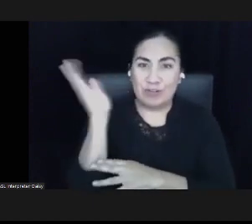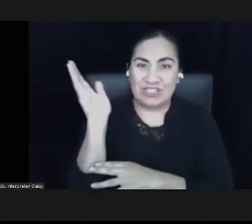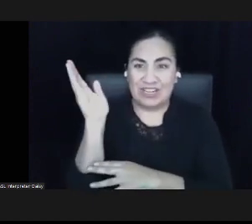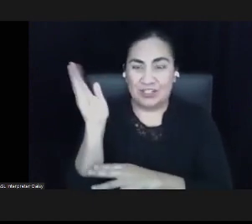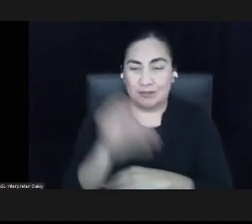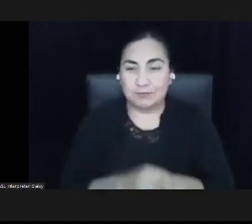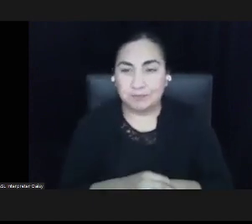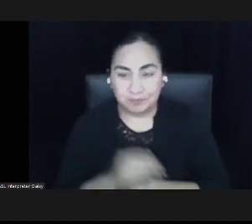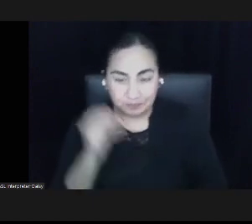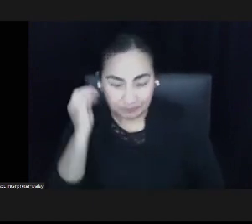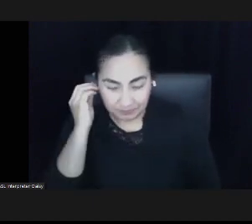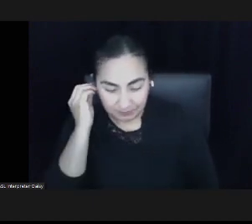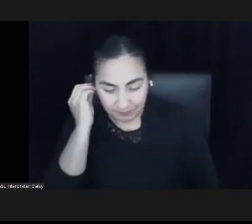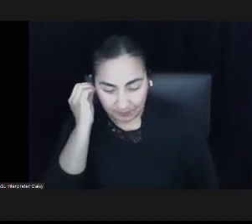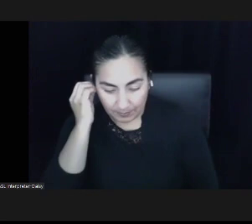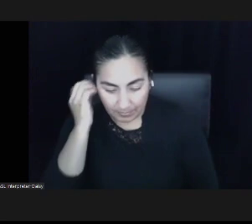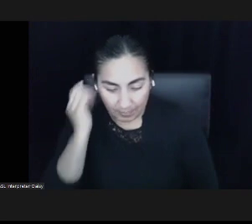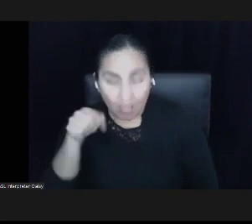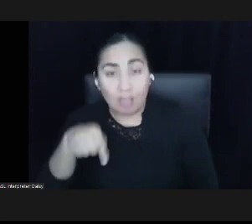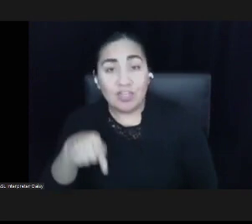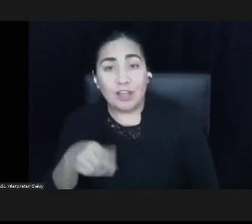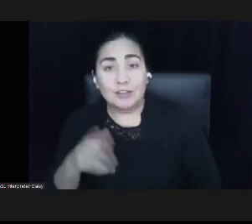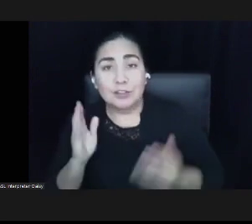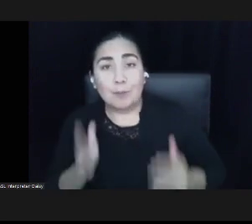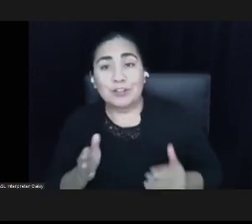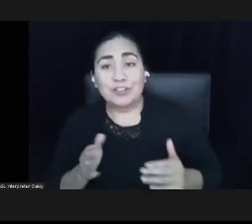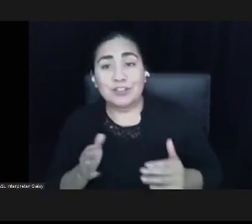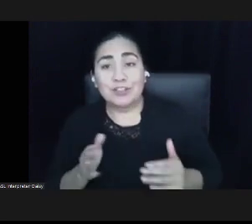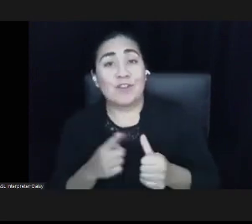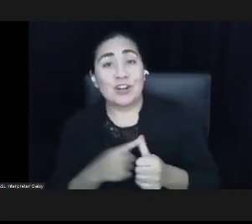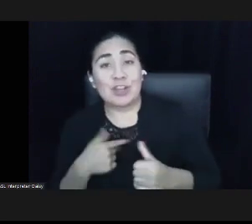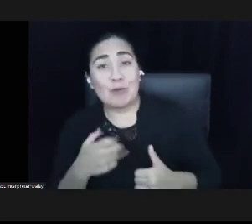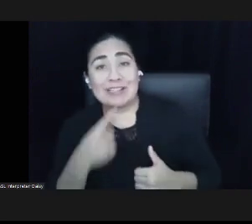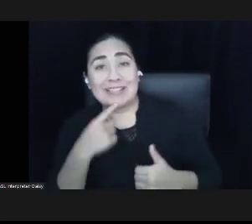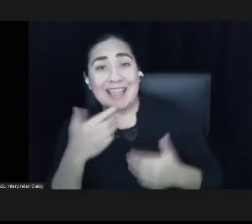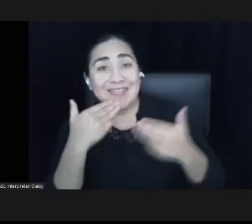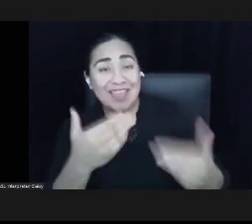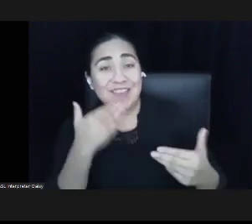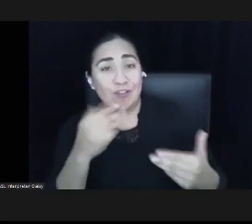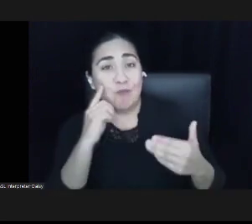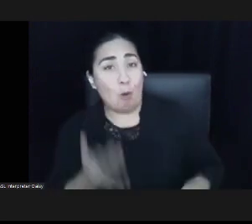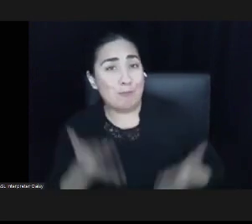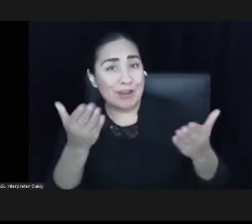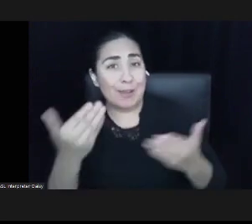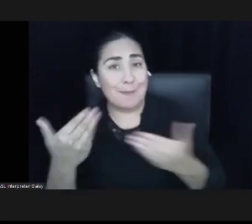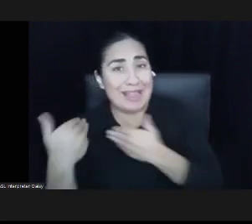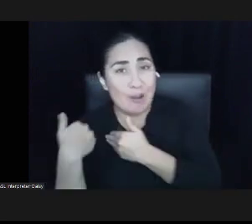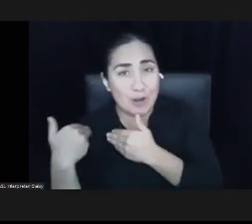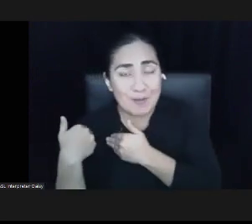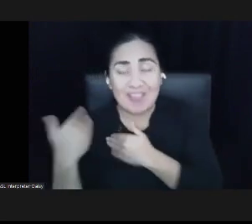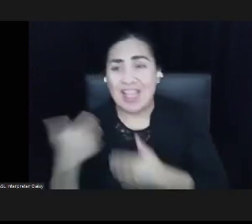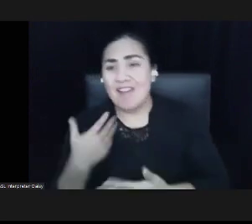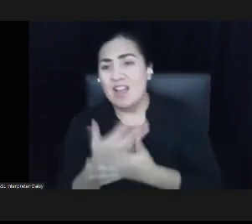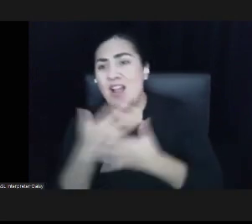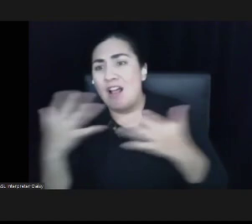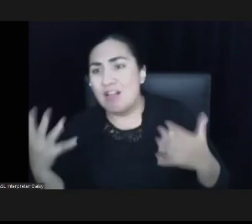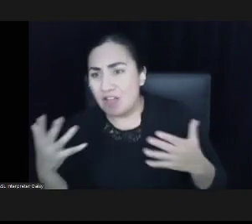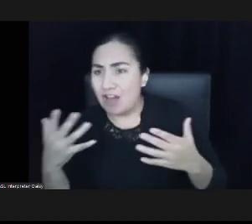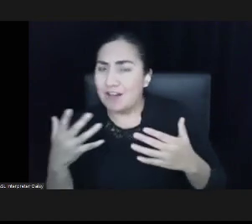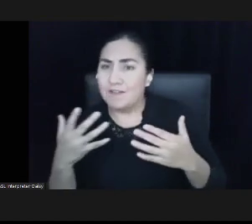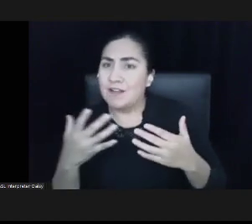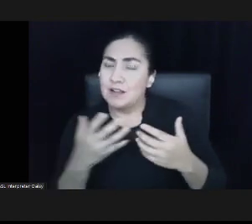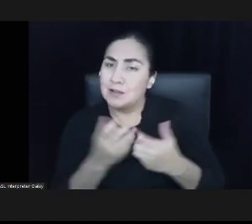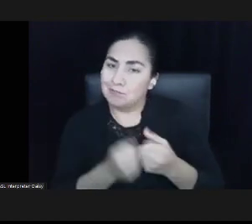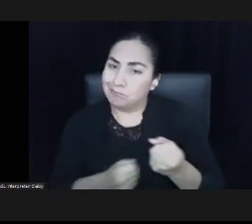this person first thanks you for bringing up accountability and says, there have been a lot of solidarity statements from different